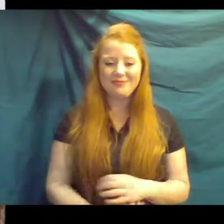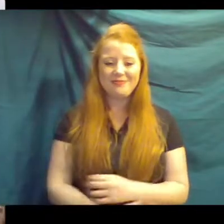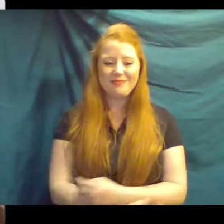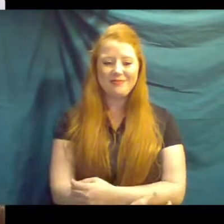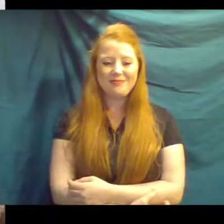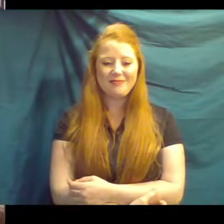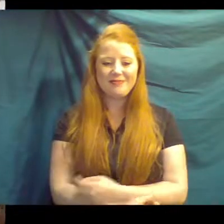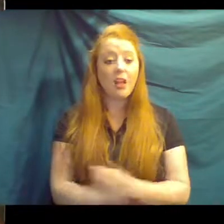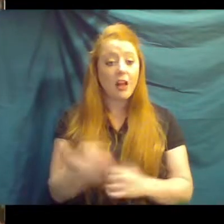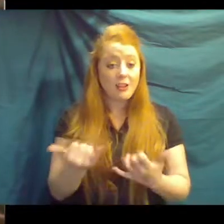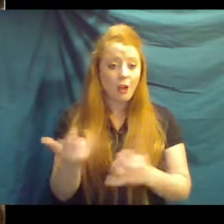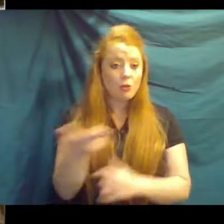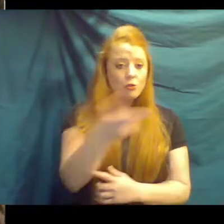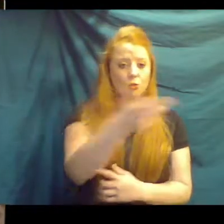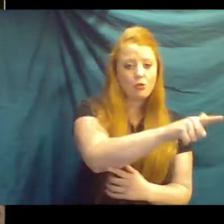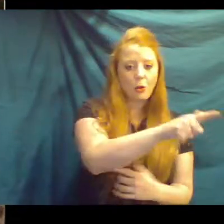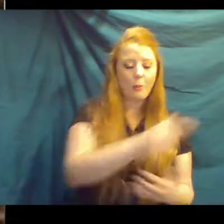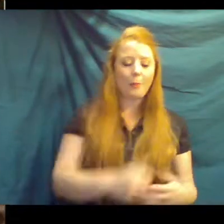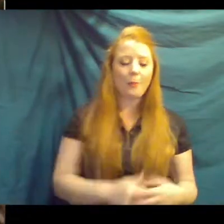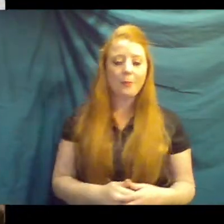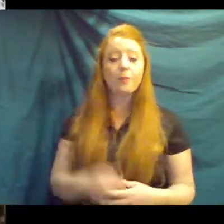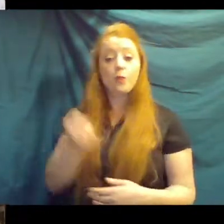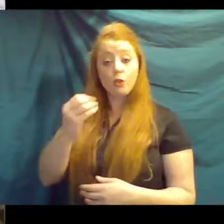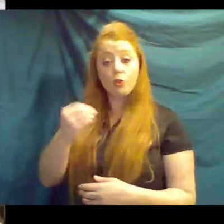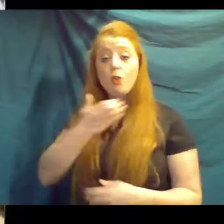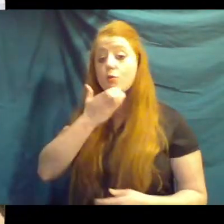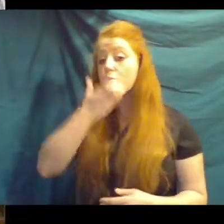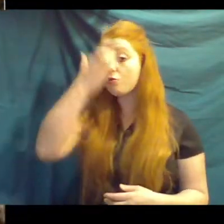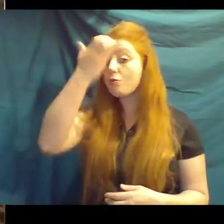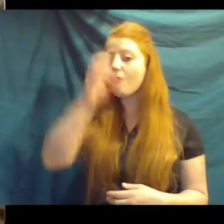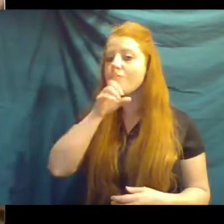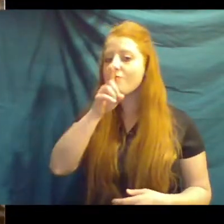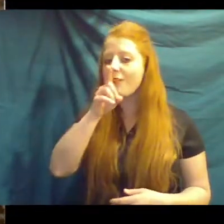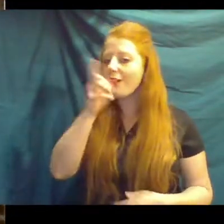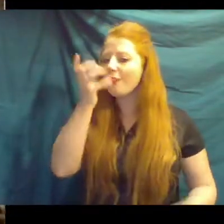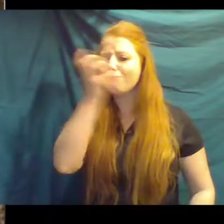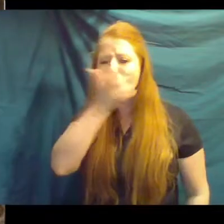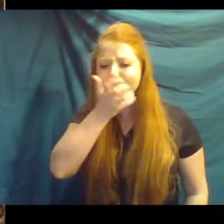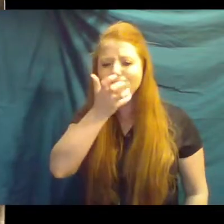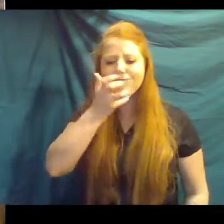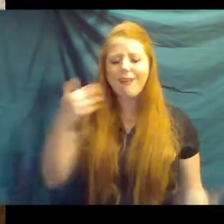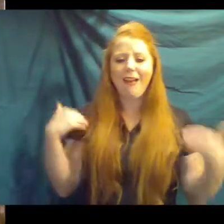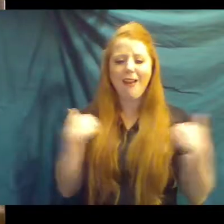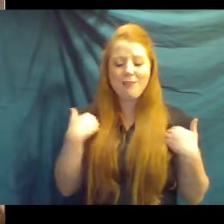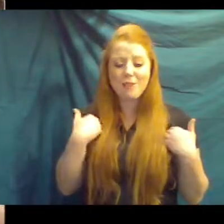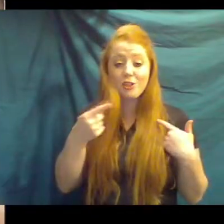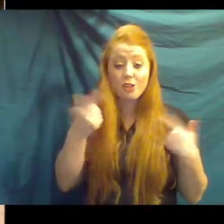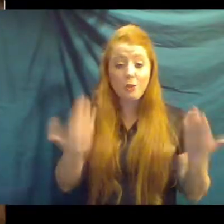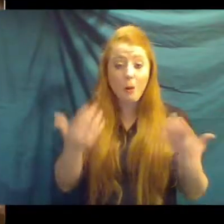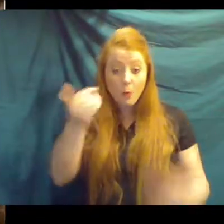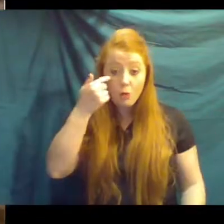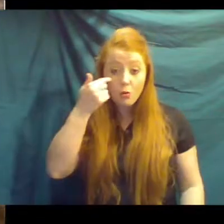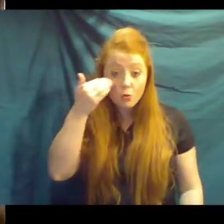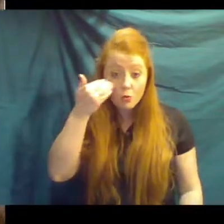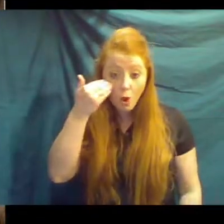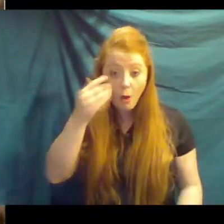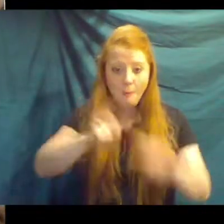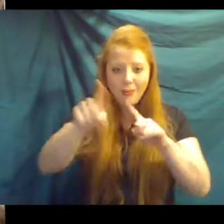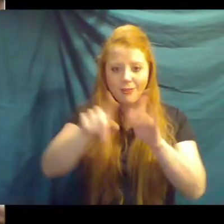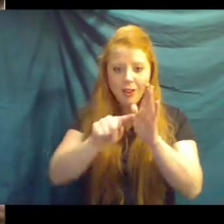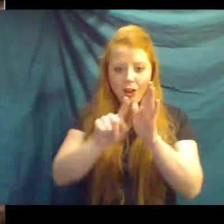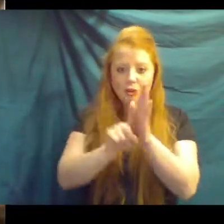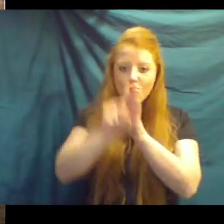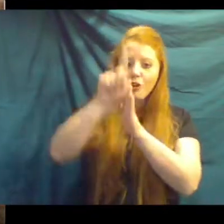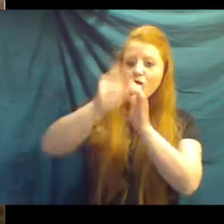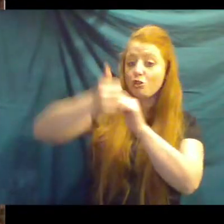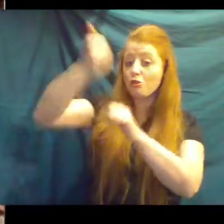It's your turn. So our giraffe are really incredible animals. You probably know this, but they are the tallest animal